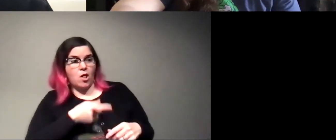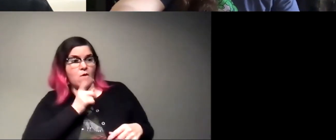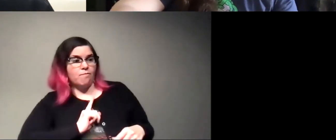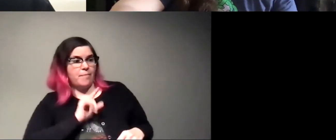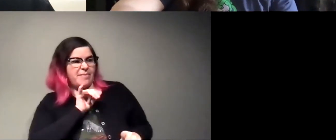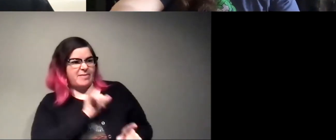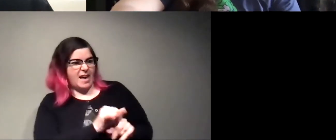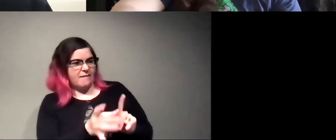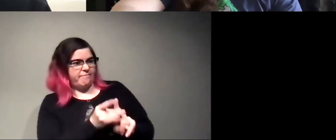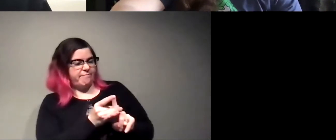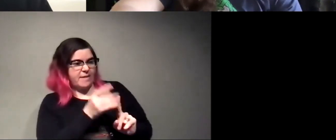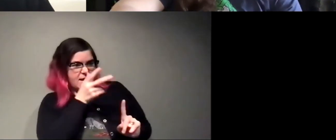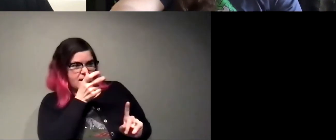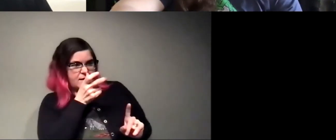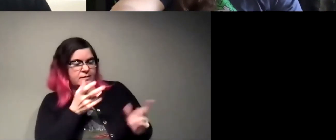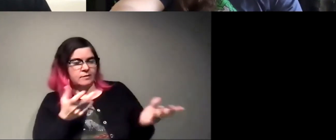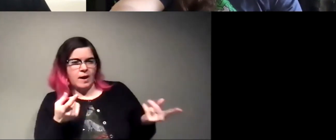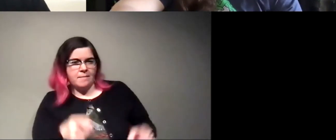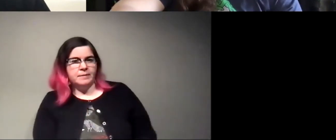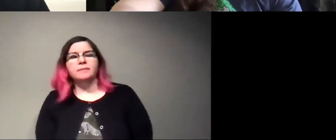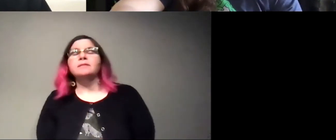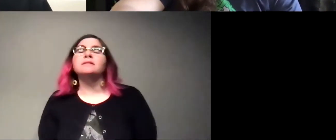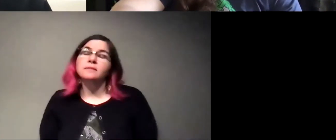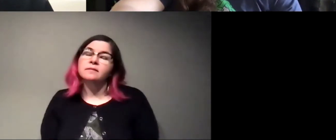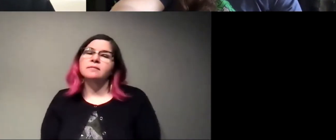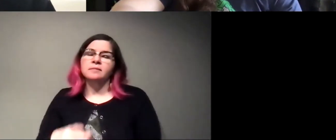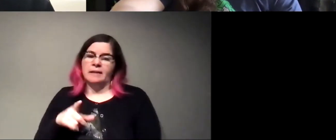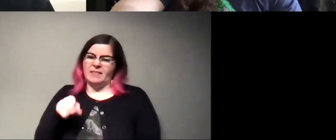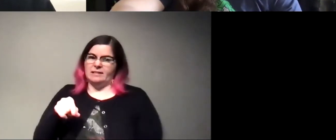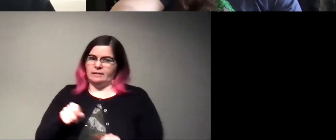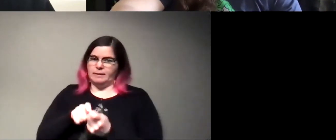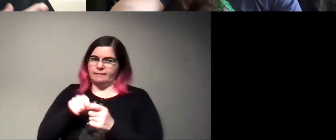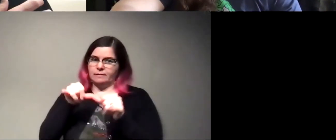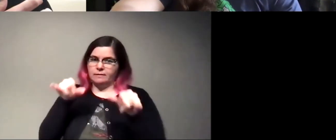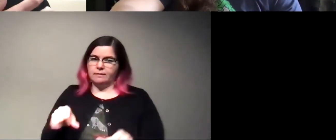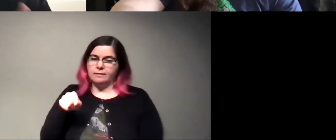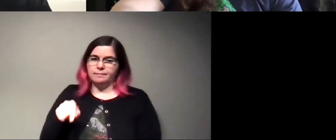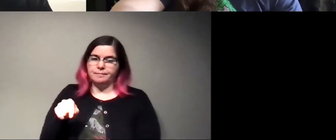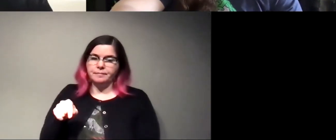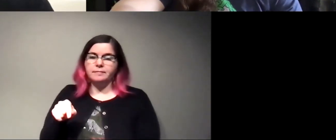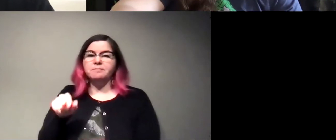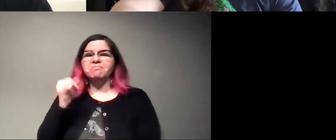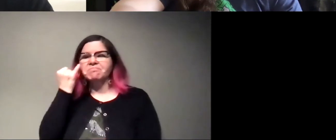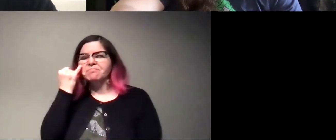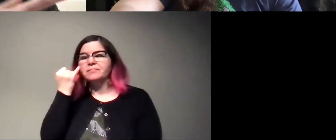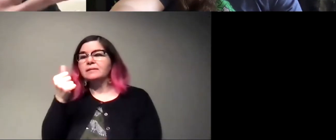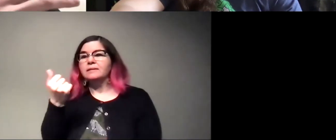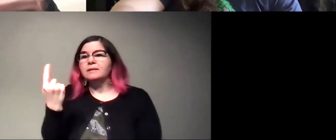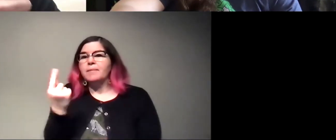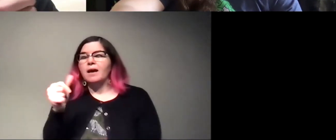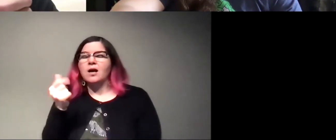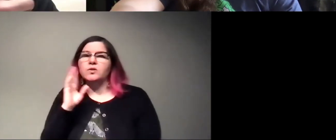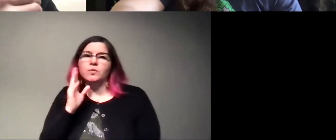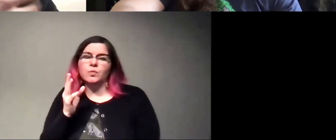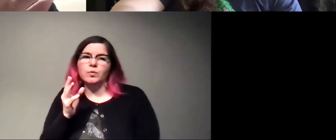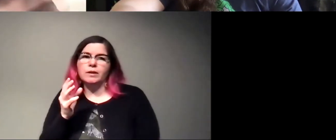infected by the fungus. Okay. So in this particular system, if something else were, you know, to like